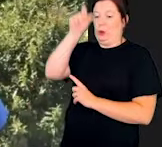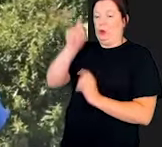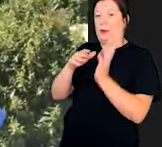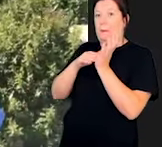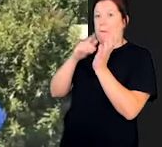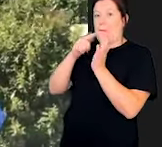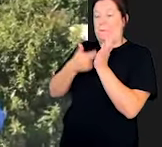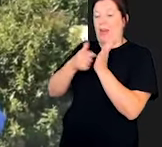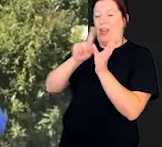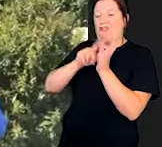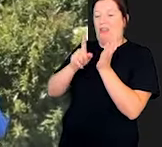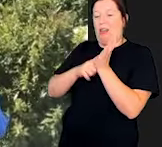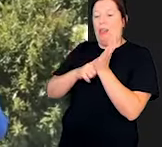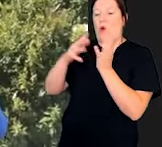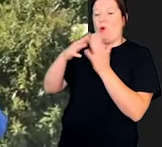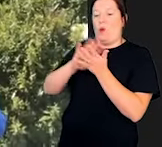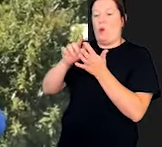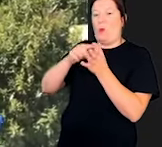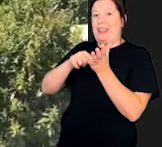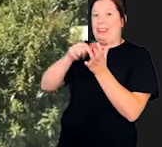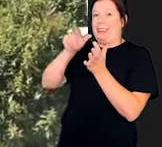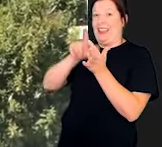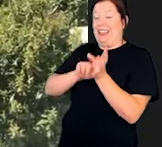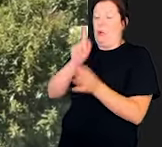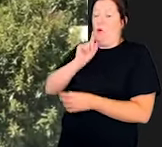lady called Bill Wheatley.